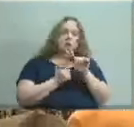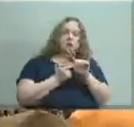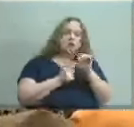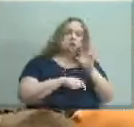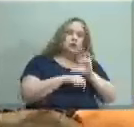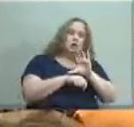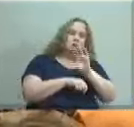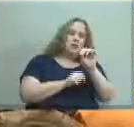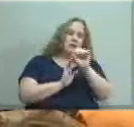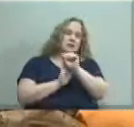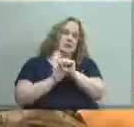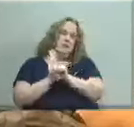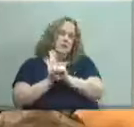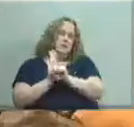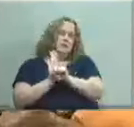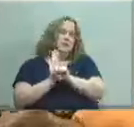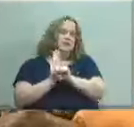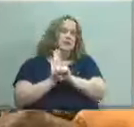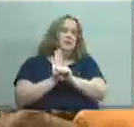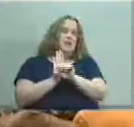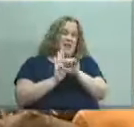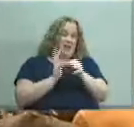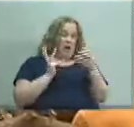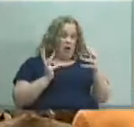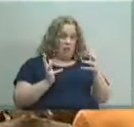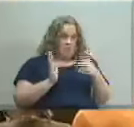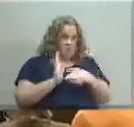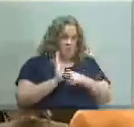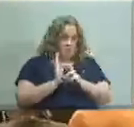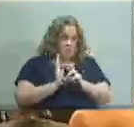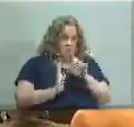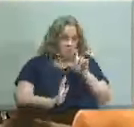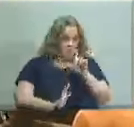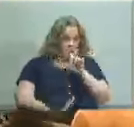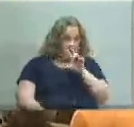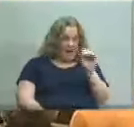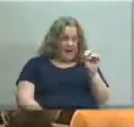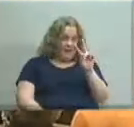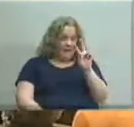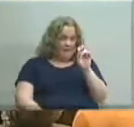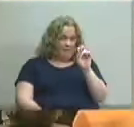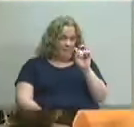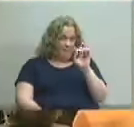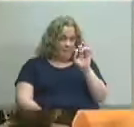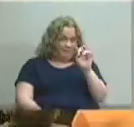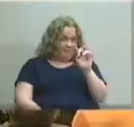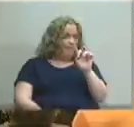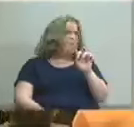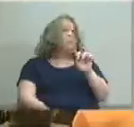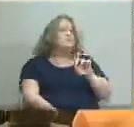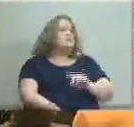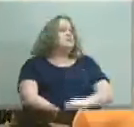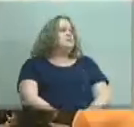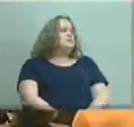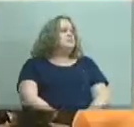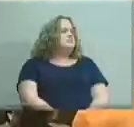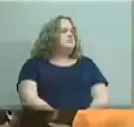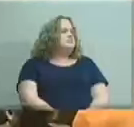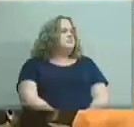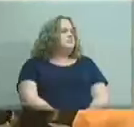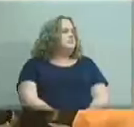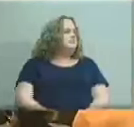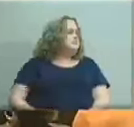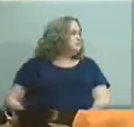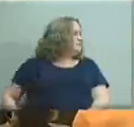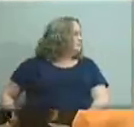someone here who can answer the question whether that has already been reviewed and vetted yeah miss dennis actually is the area superintendent